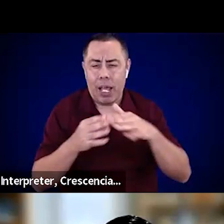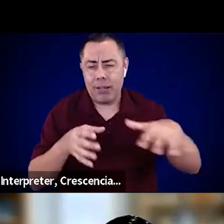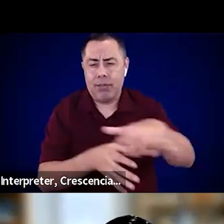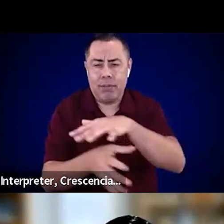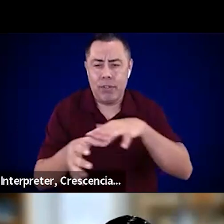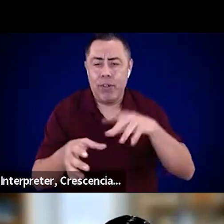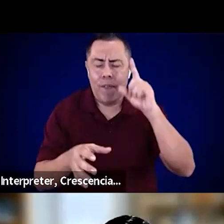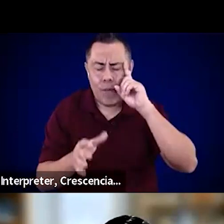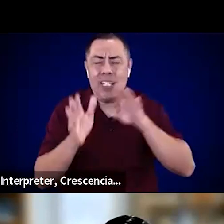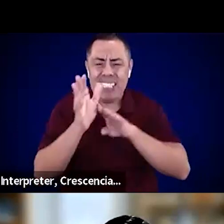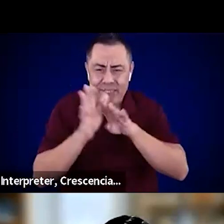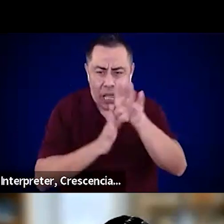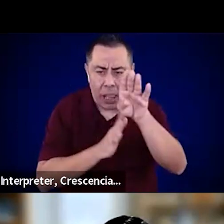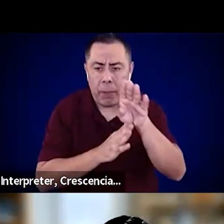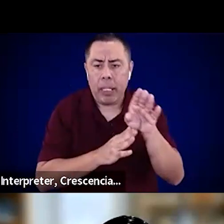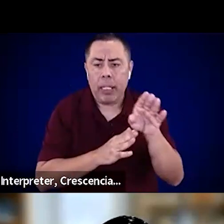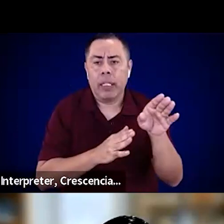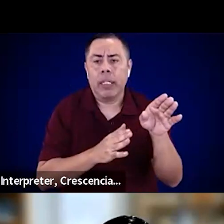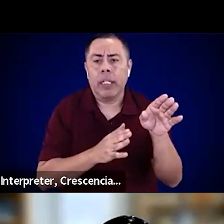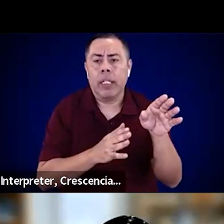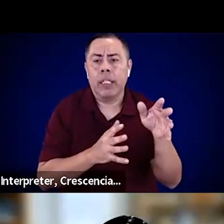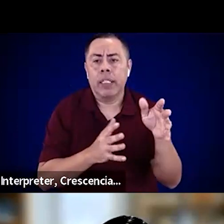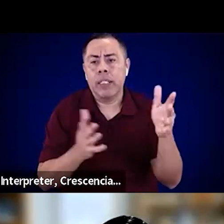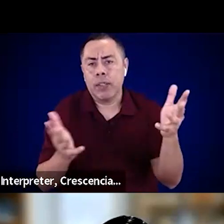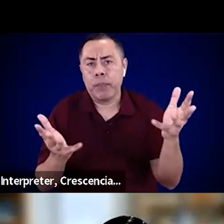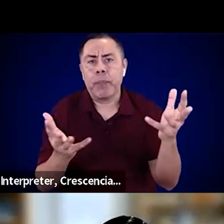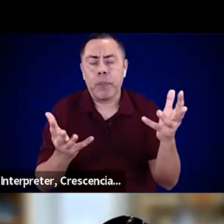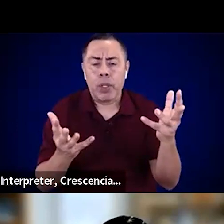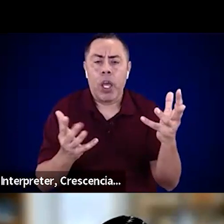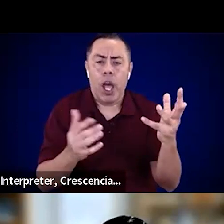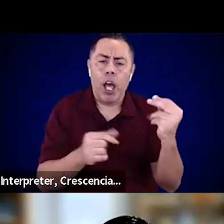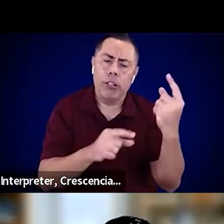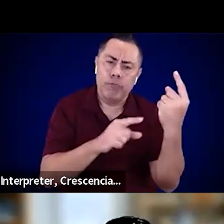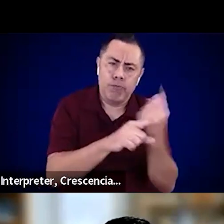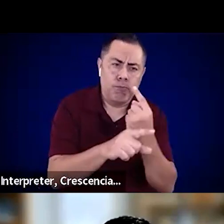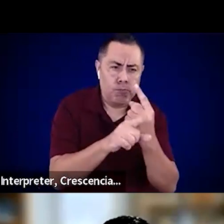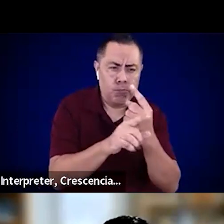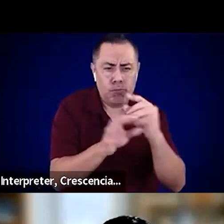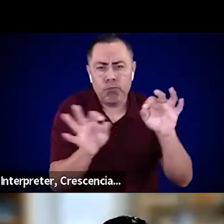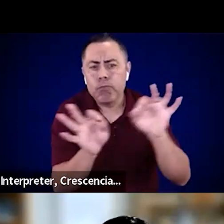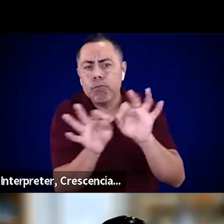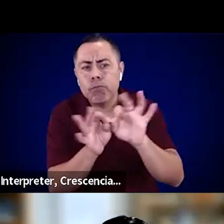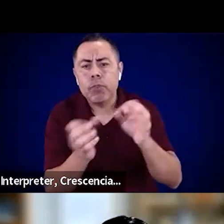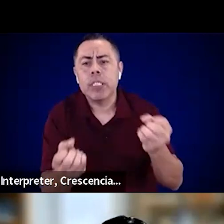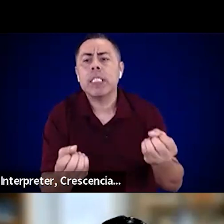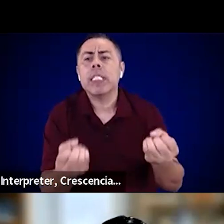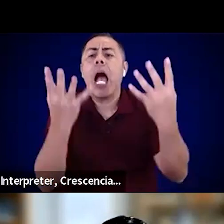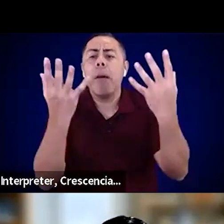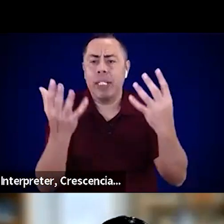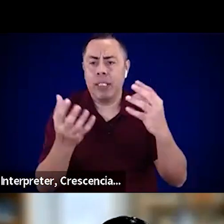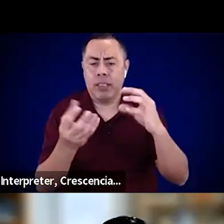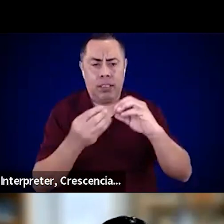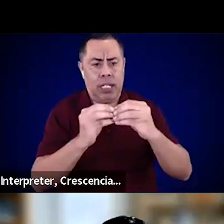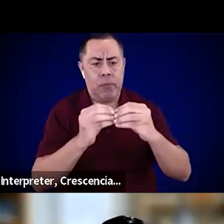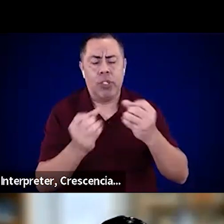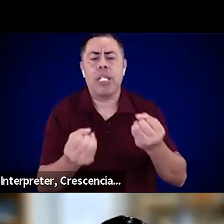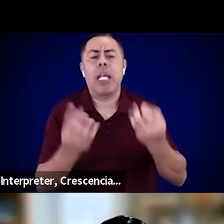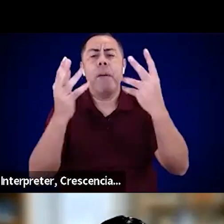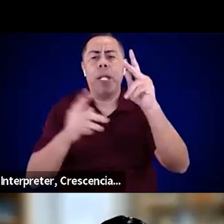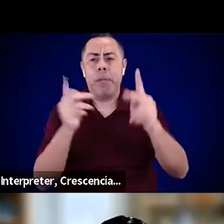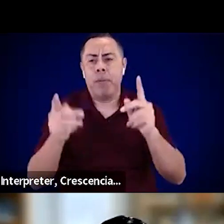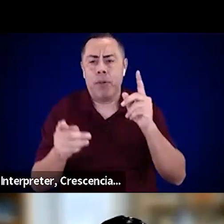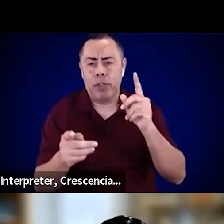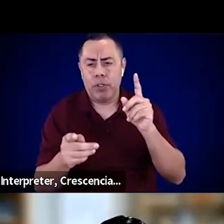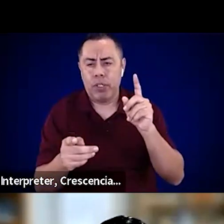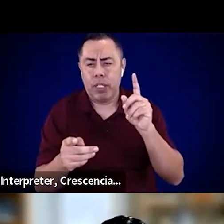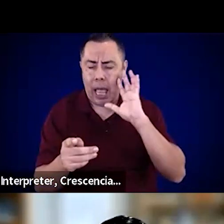fairly reasonable estimate of how much you need in terms of resources